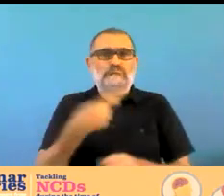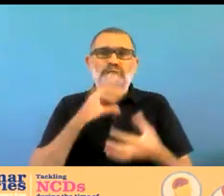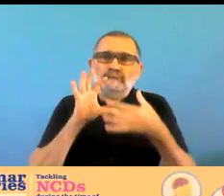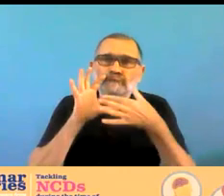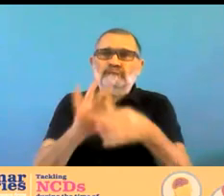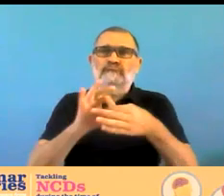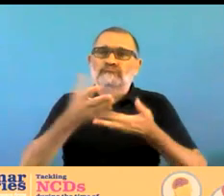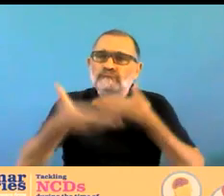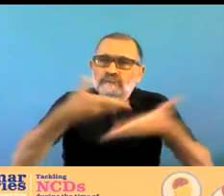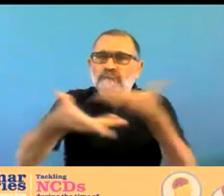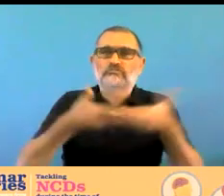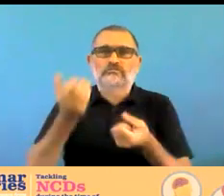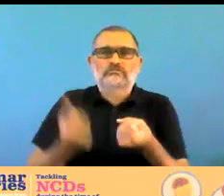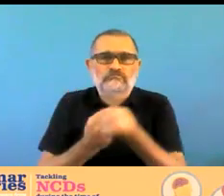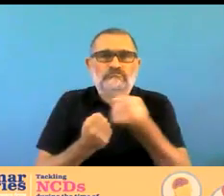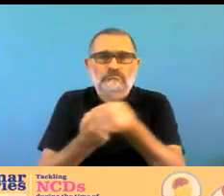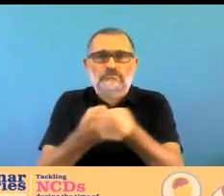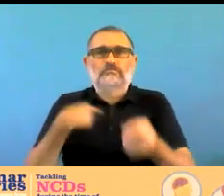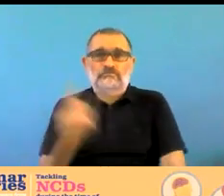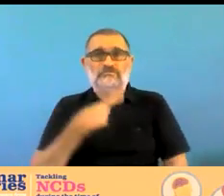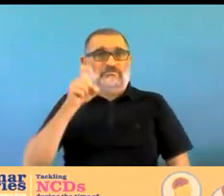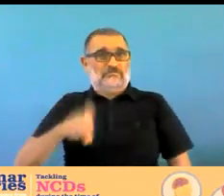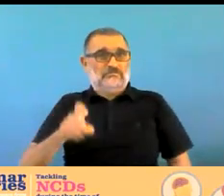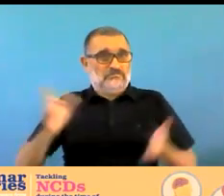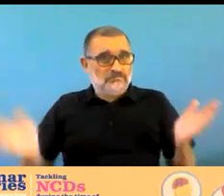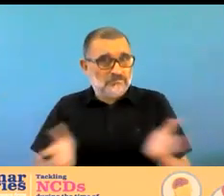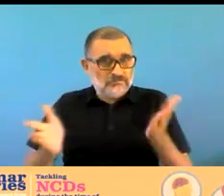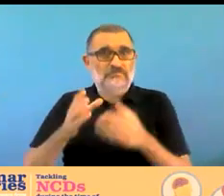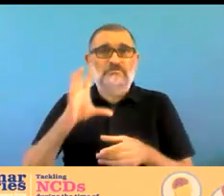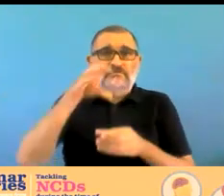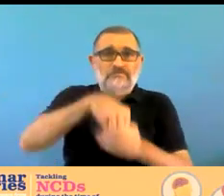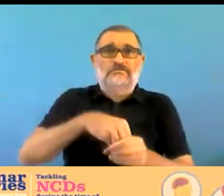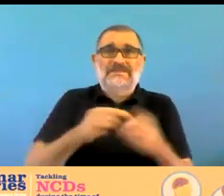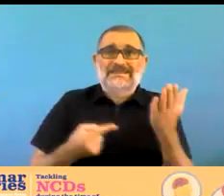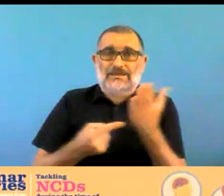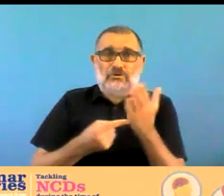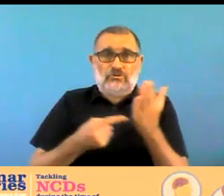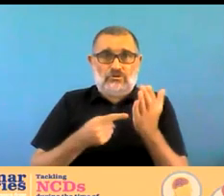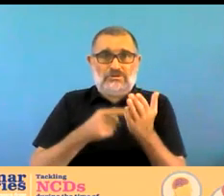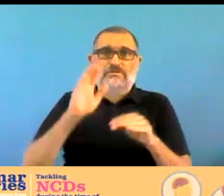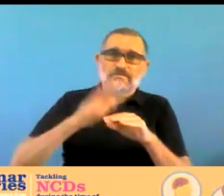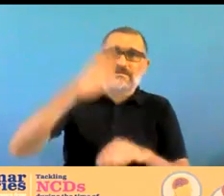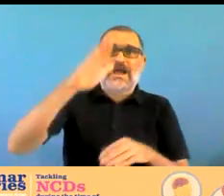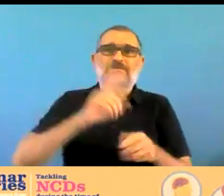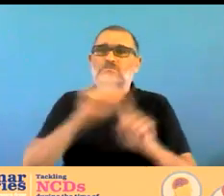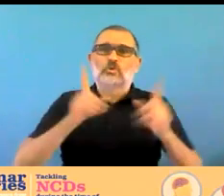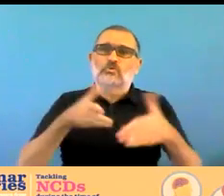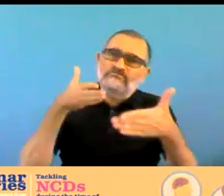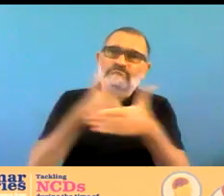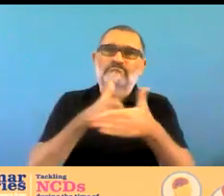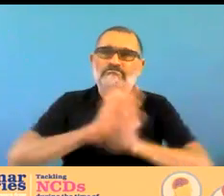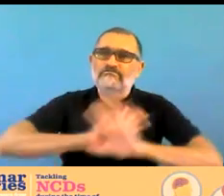providers have faced trying to reach those who need it that's very important as we know the distance